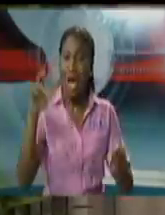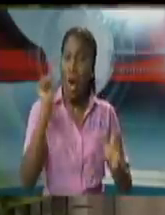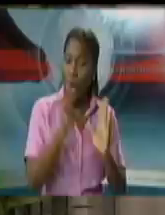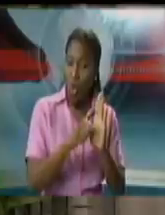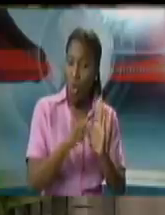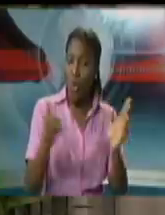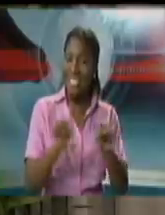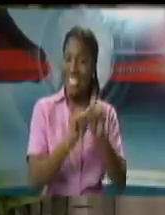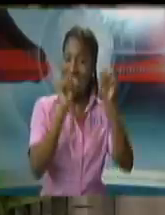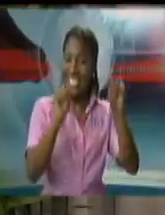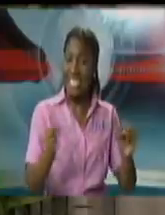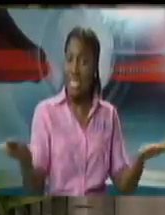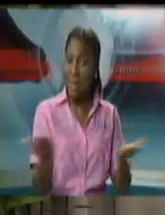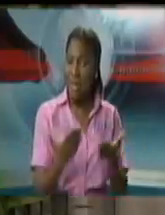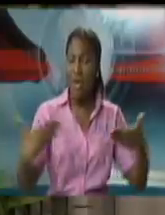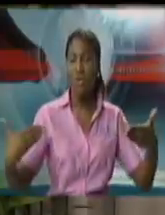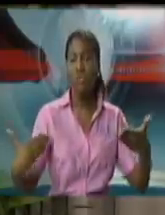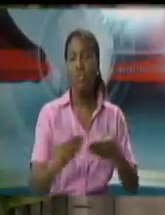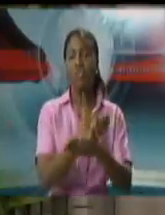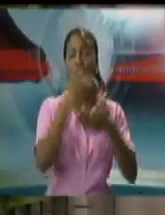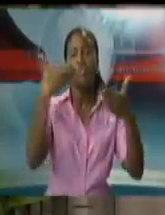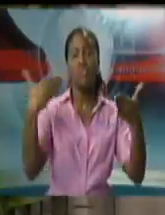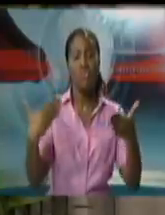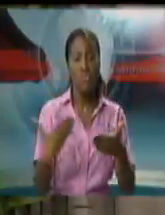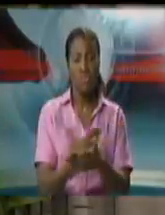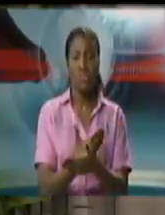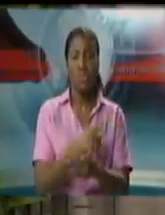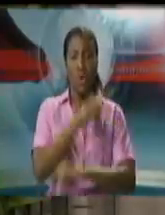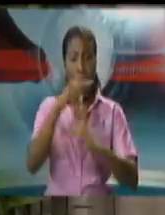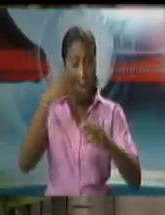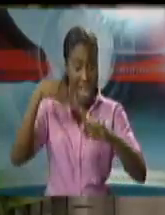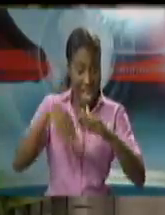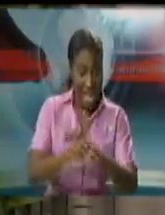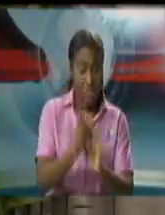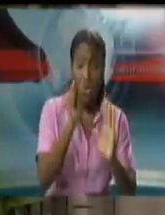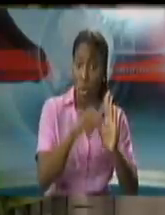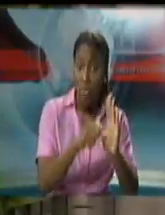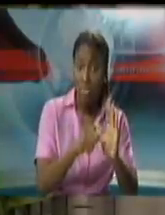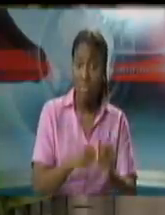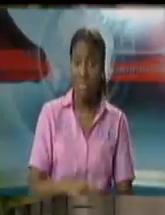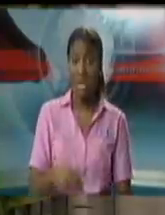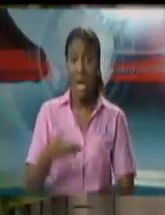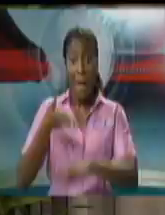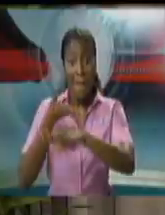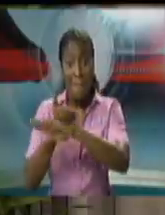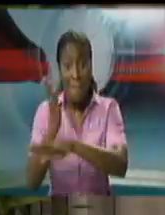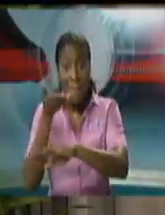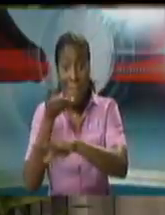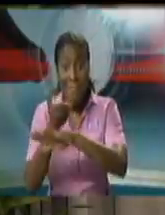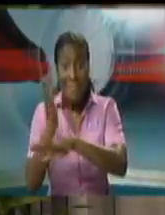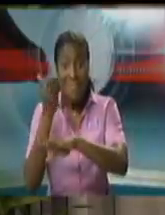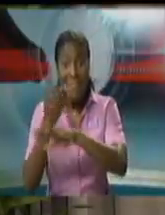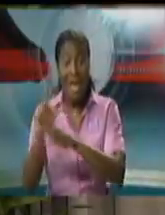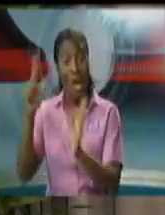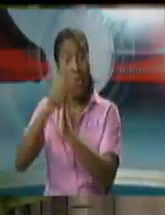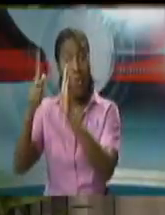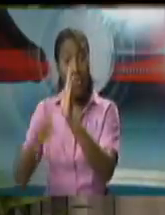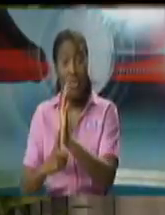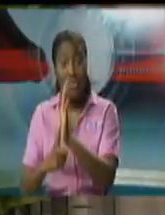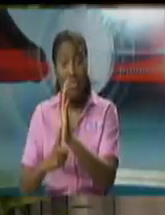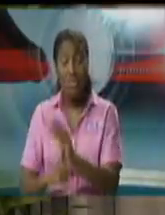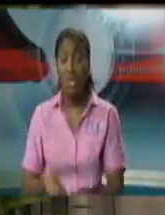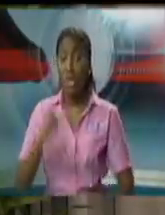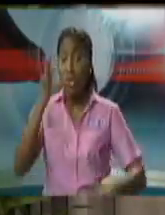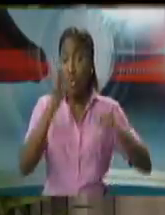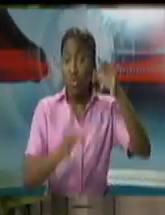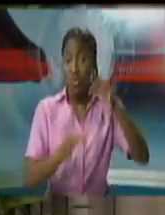our payments into and out-of-court legislation, our plea bargaining legislation, our judicial management structures,